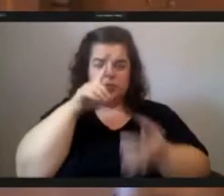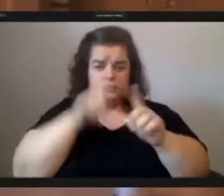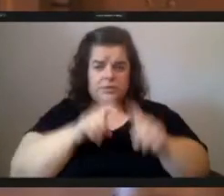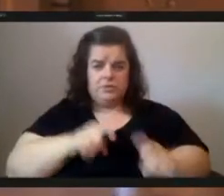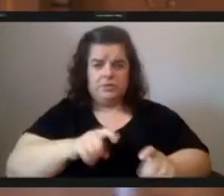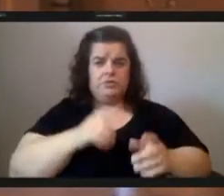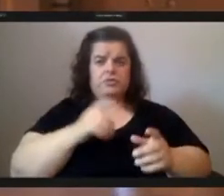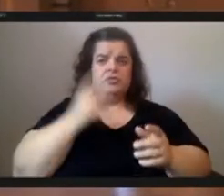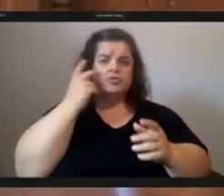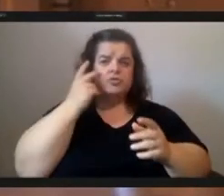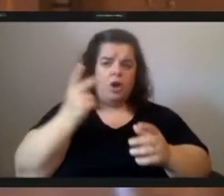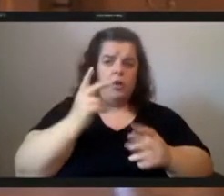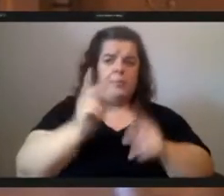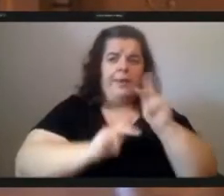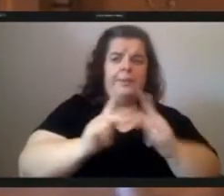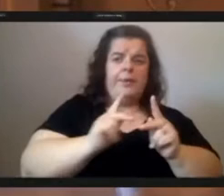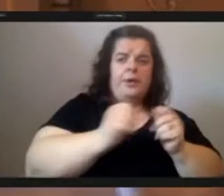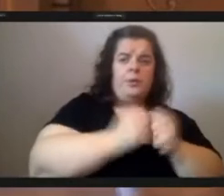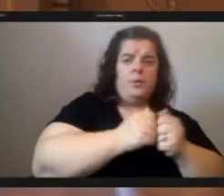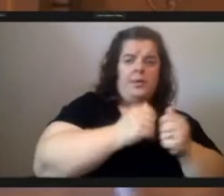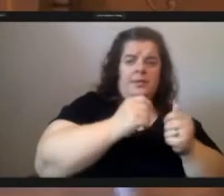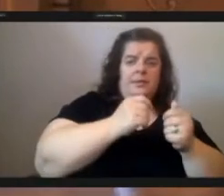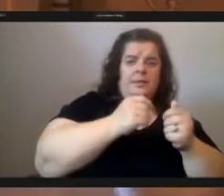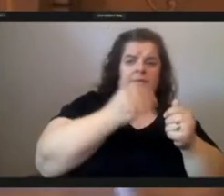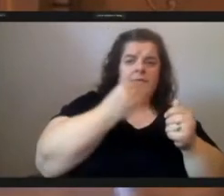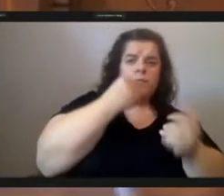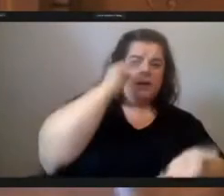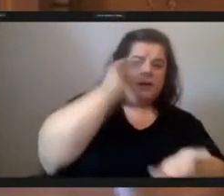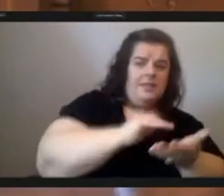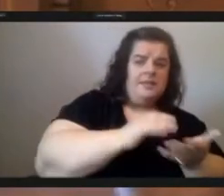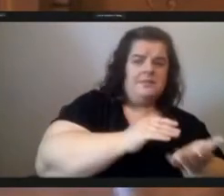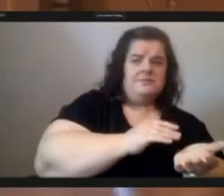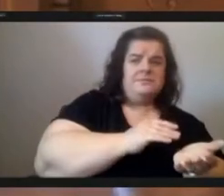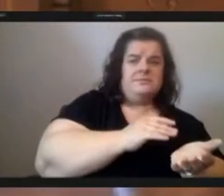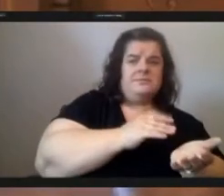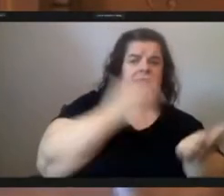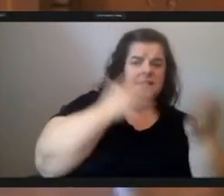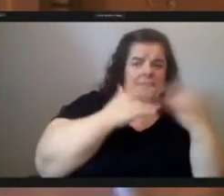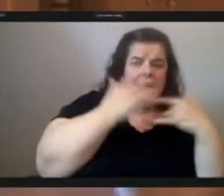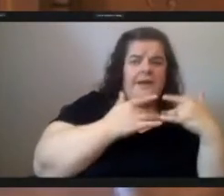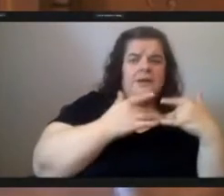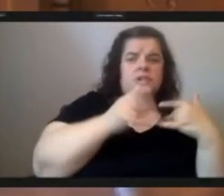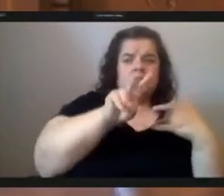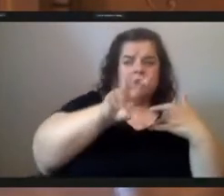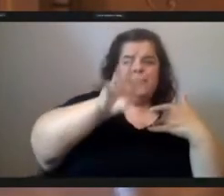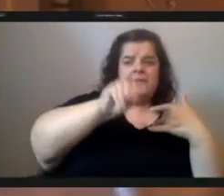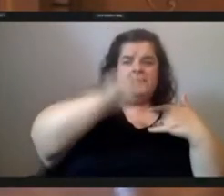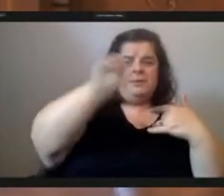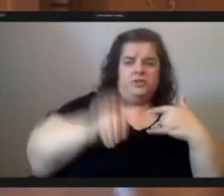apartheid are at a 255 percent higher rate to experience mental health issues than those who do not